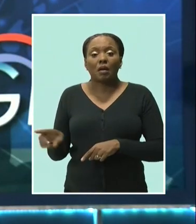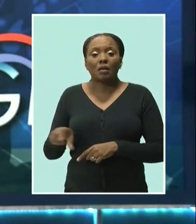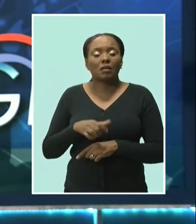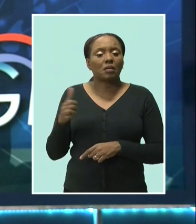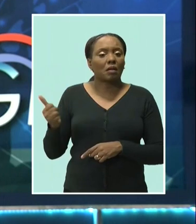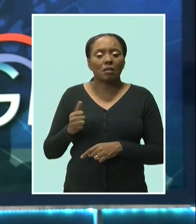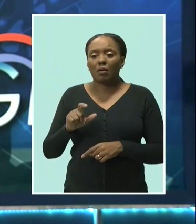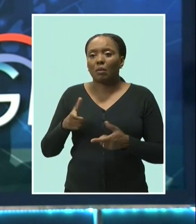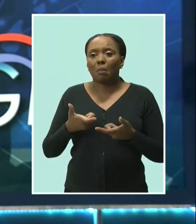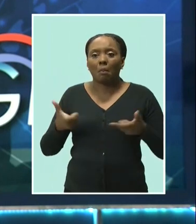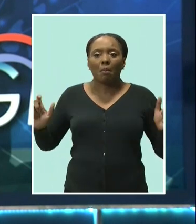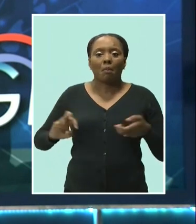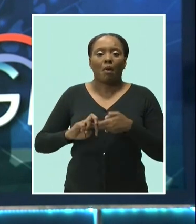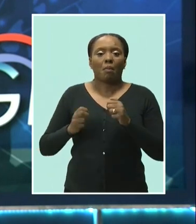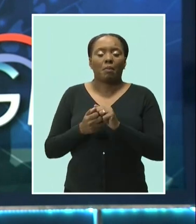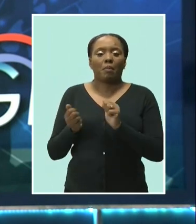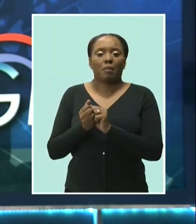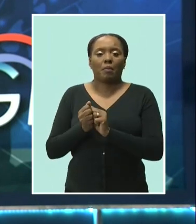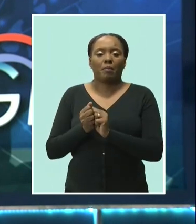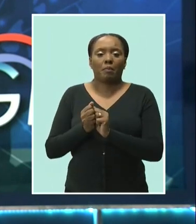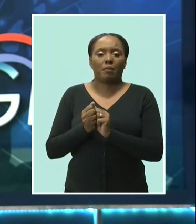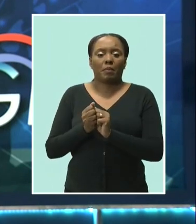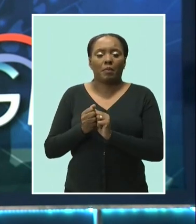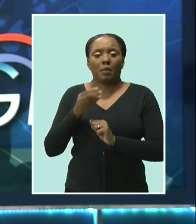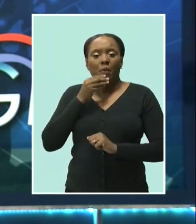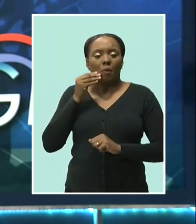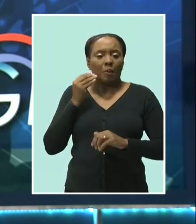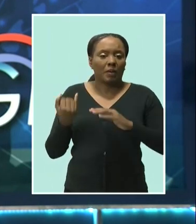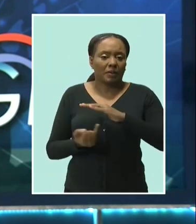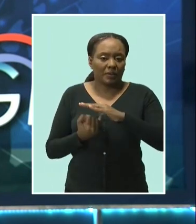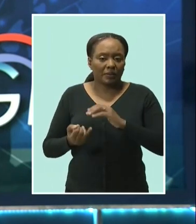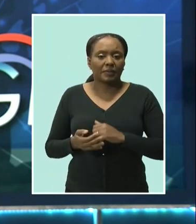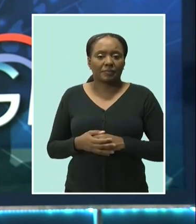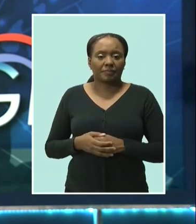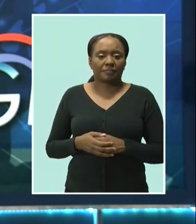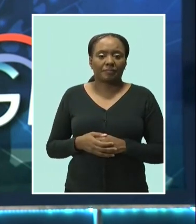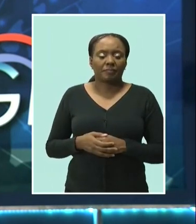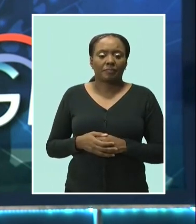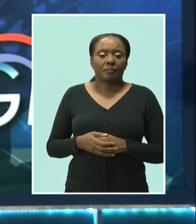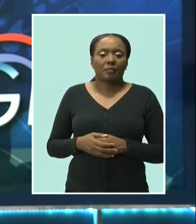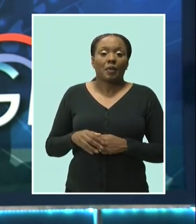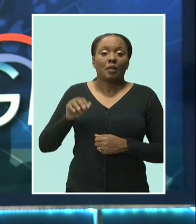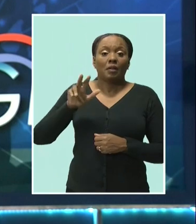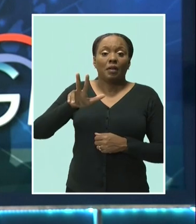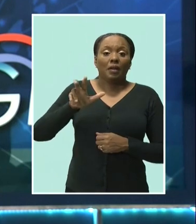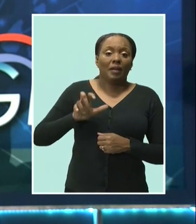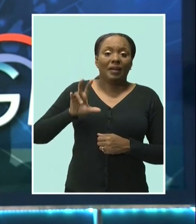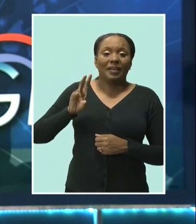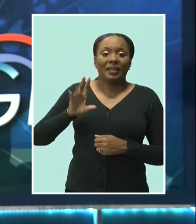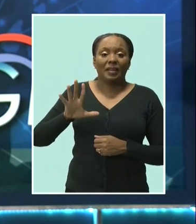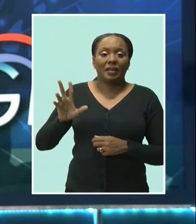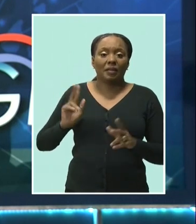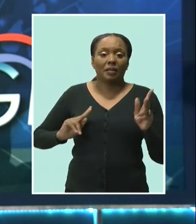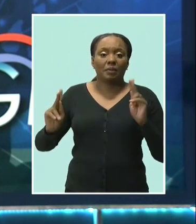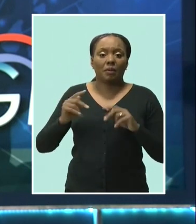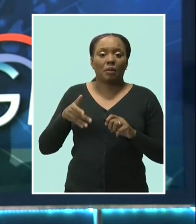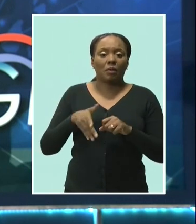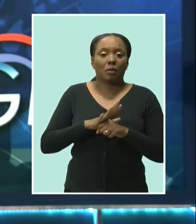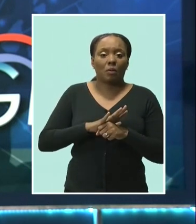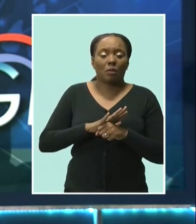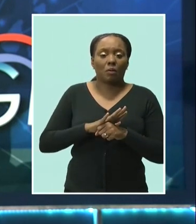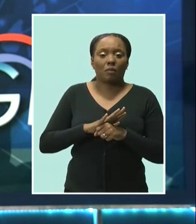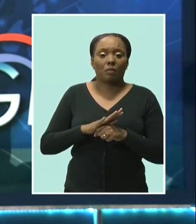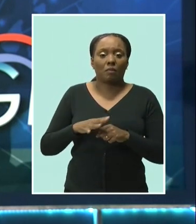very alarming trend with people in home isolation. 375 COVID-19 positive individuals have